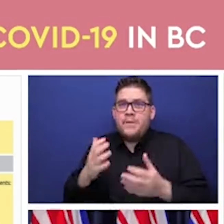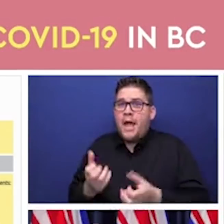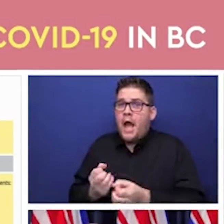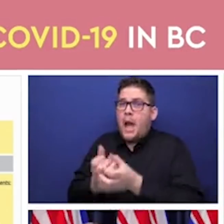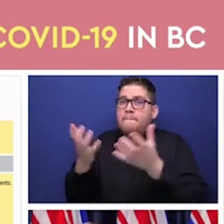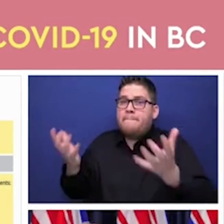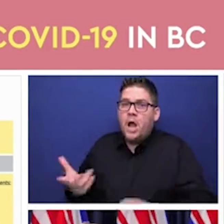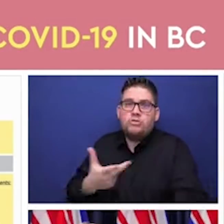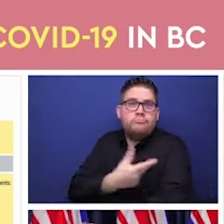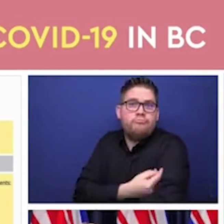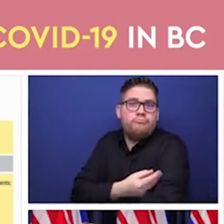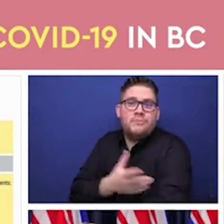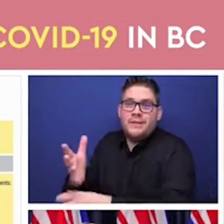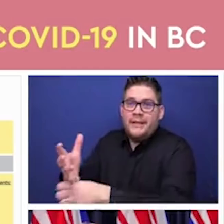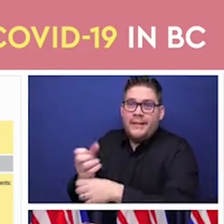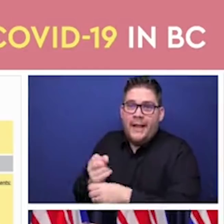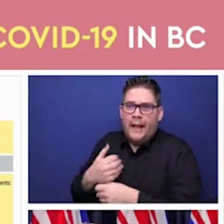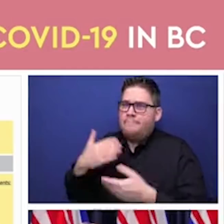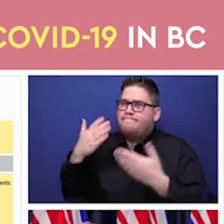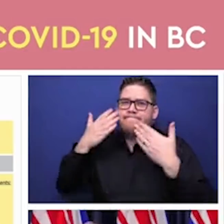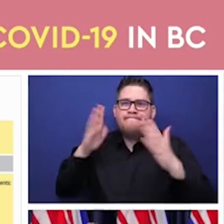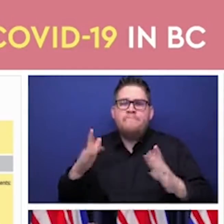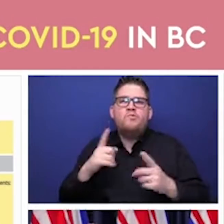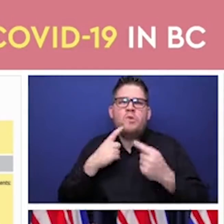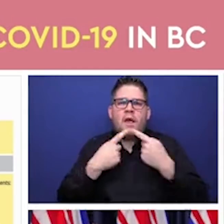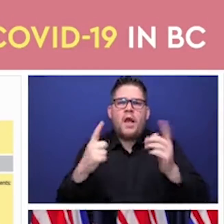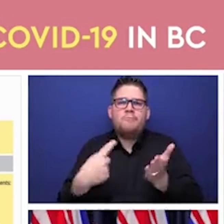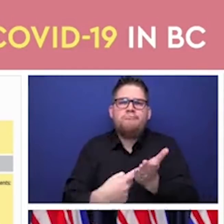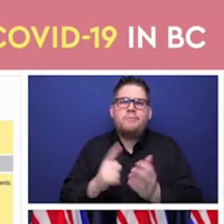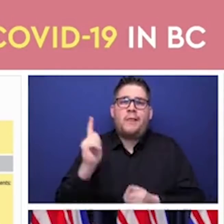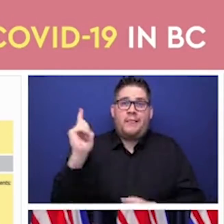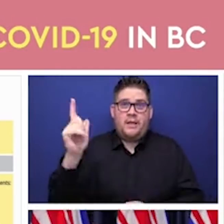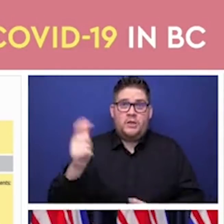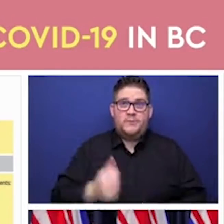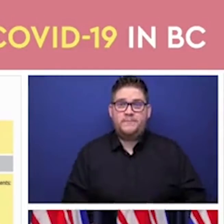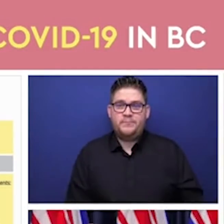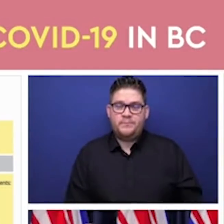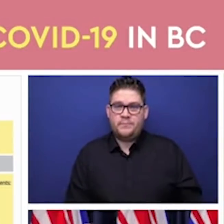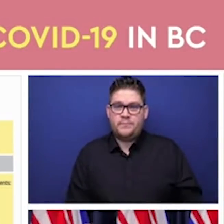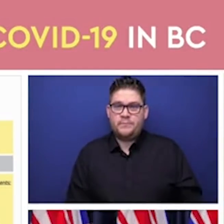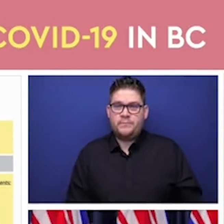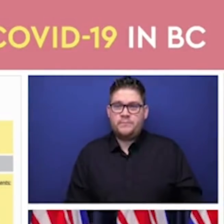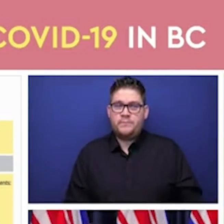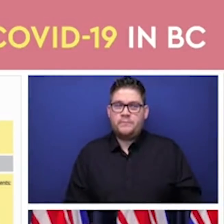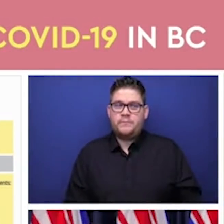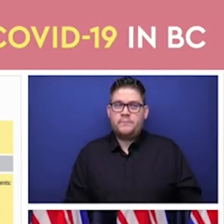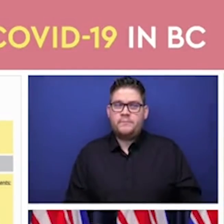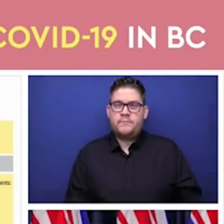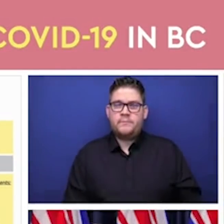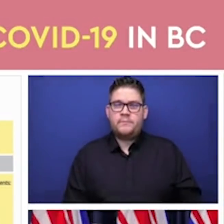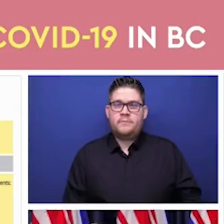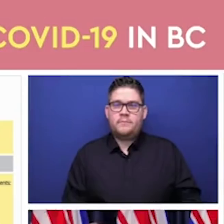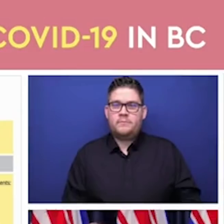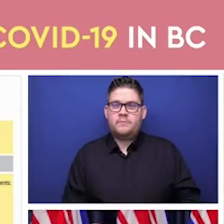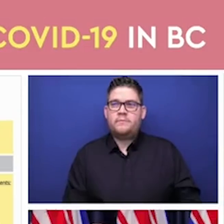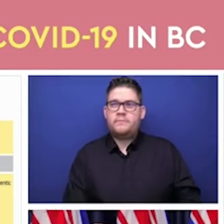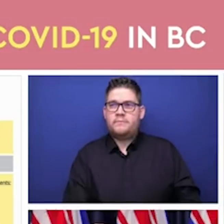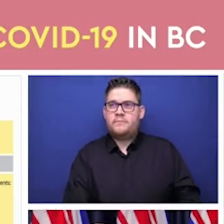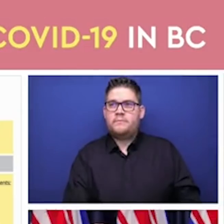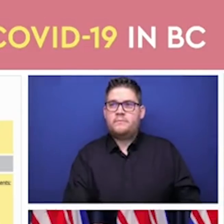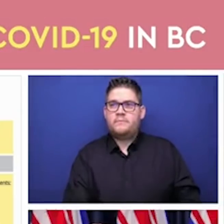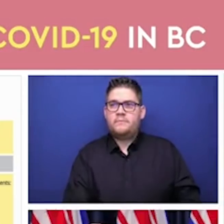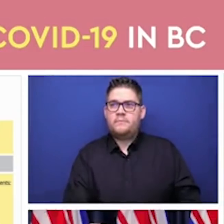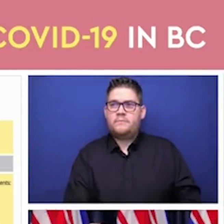I want to return back then to the more detailed plans for phase 2. And particularly those that address